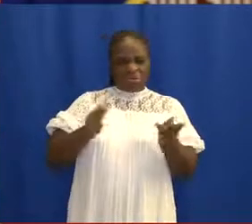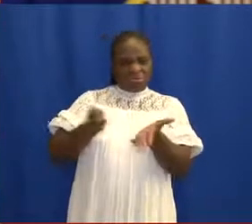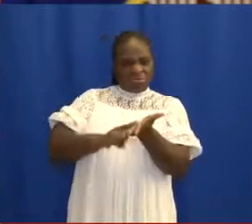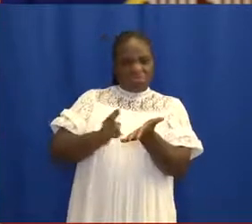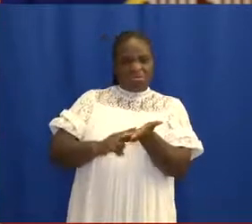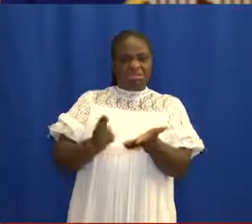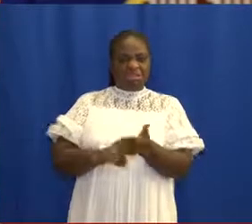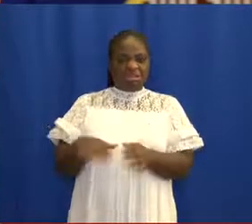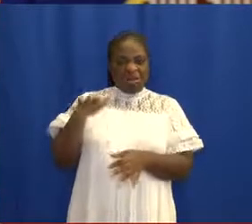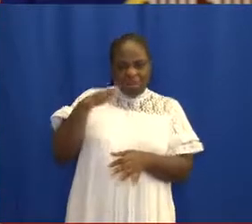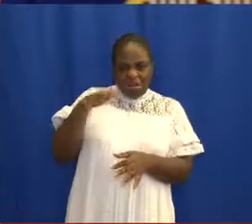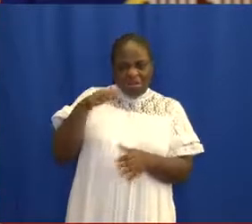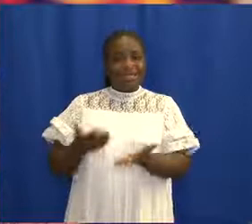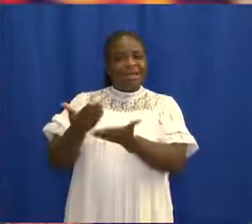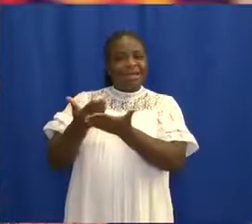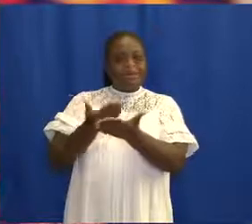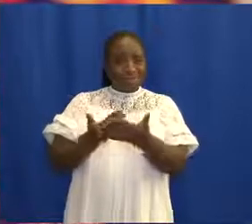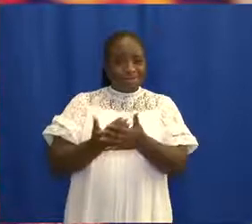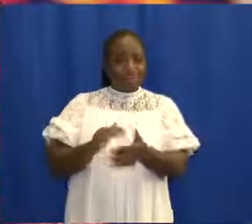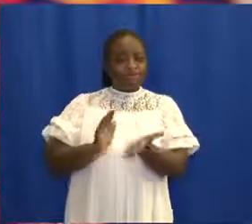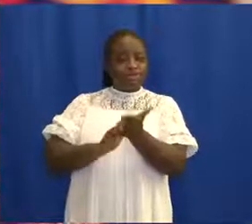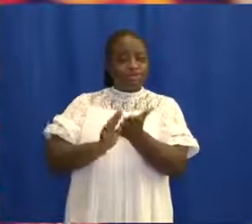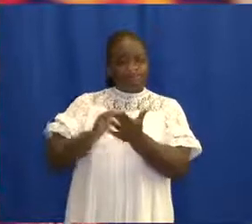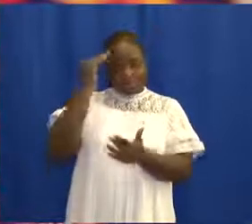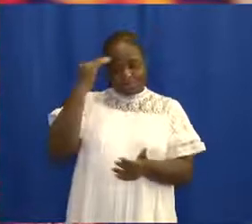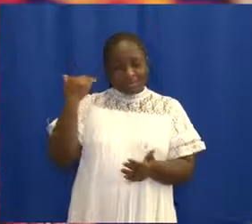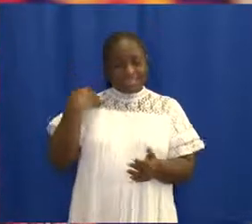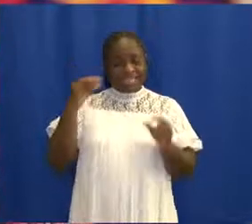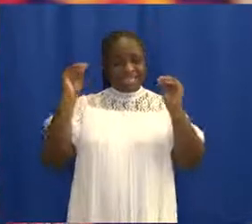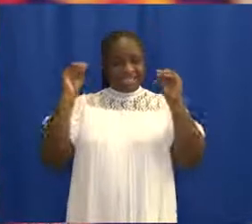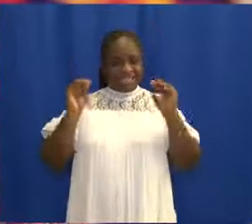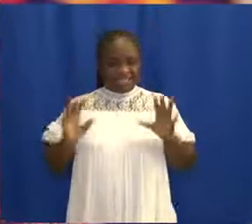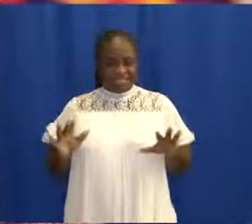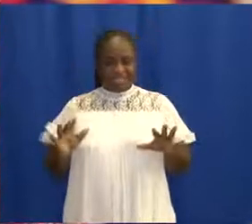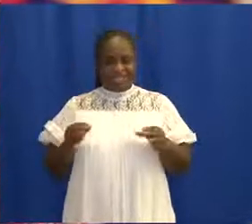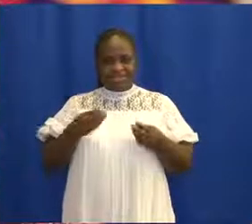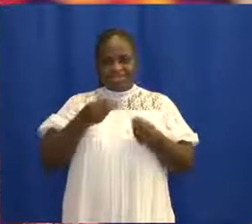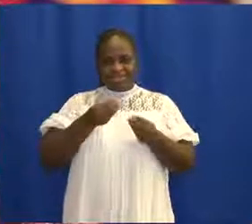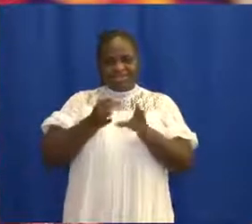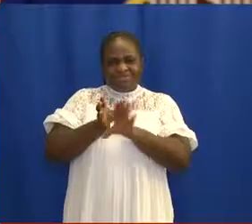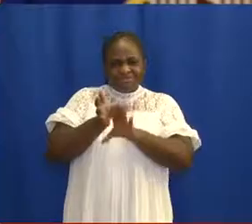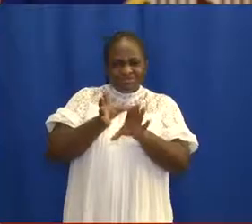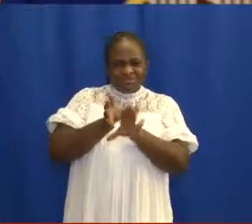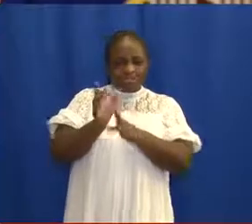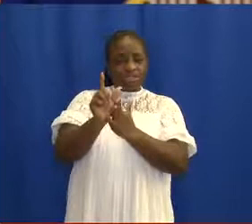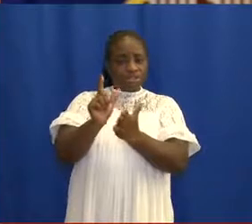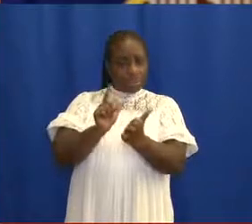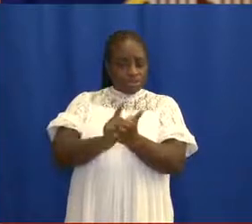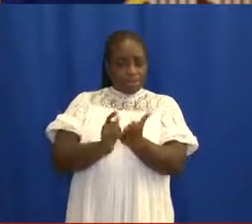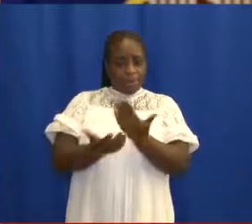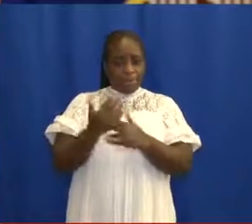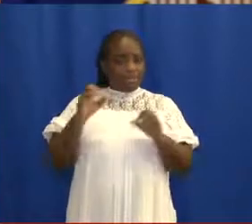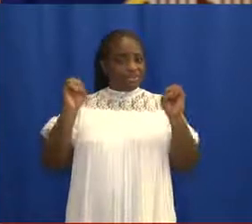among students. I appeal to school authorities and teachers to enforce the guidelines